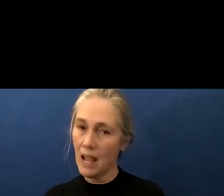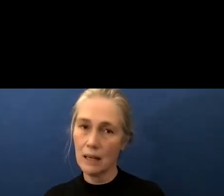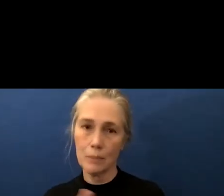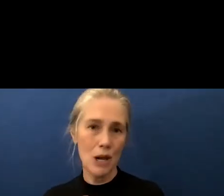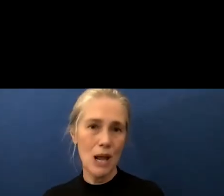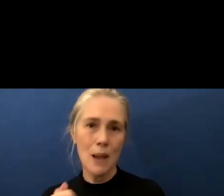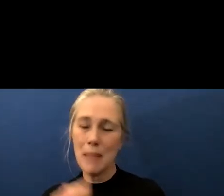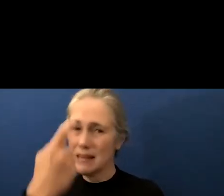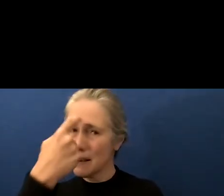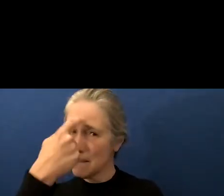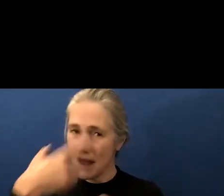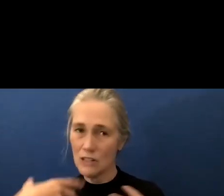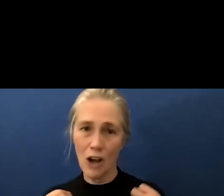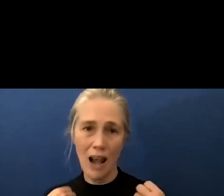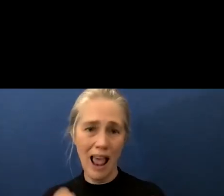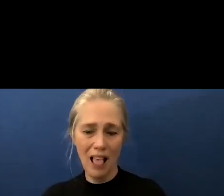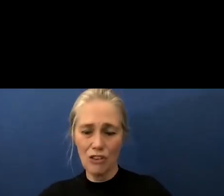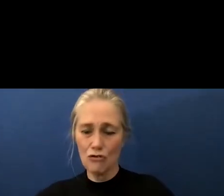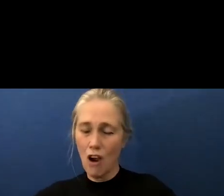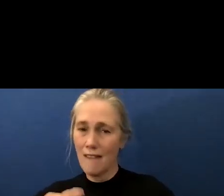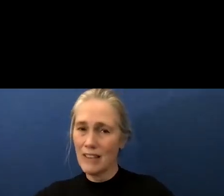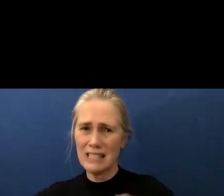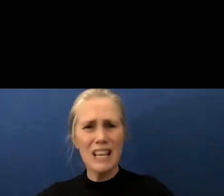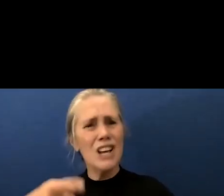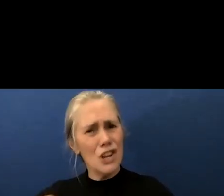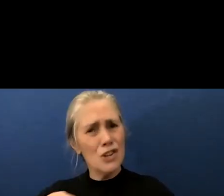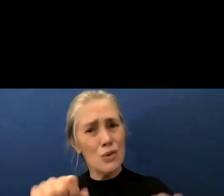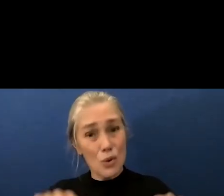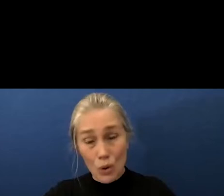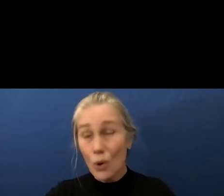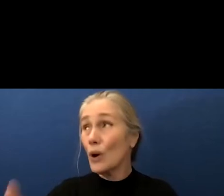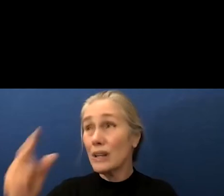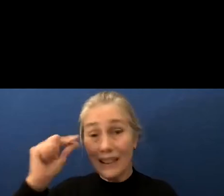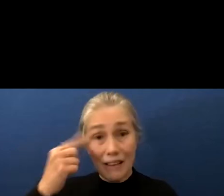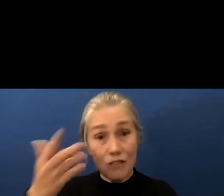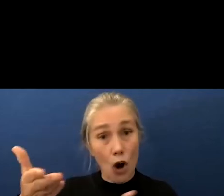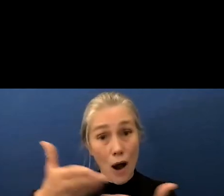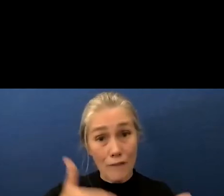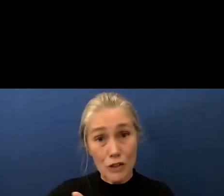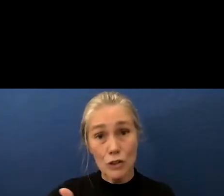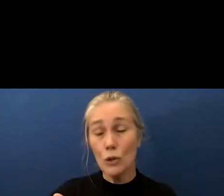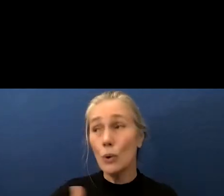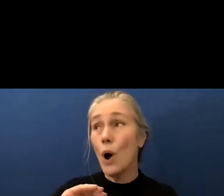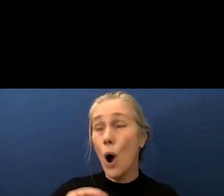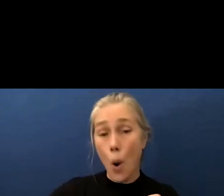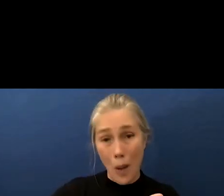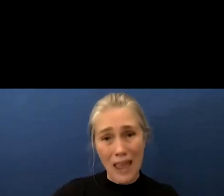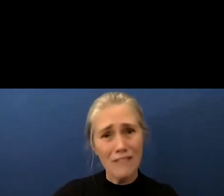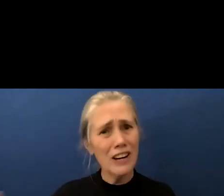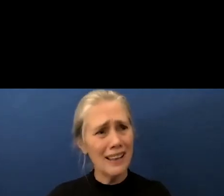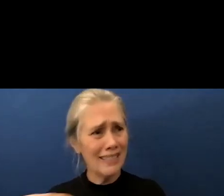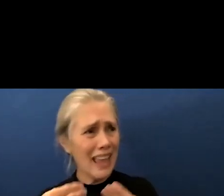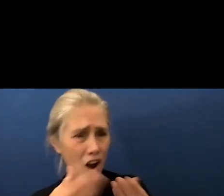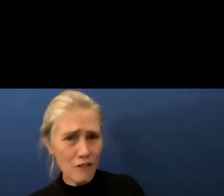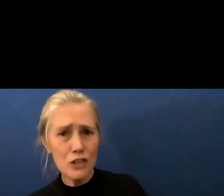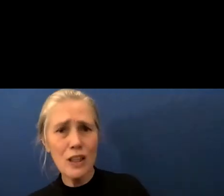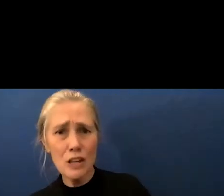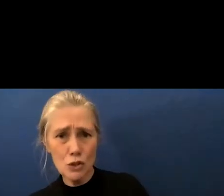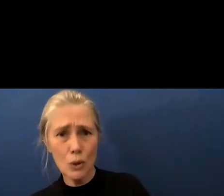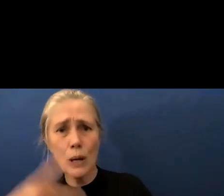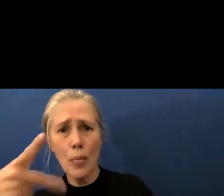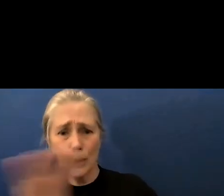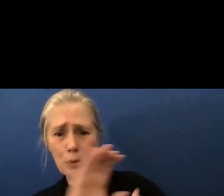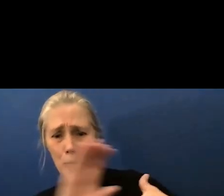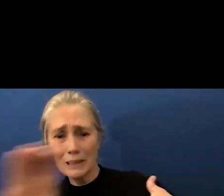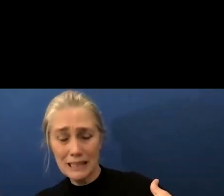crisis by choosing not to apply for a waiver when the governor offered them during the purple tier last summer while other schools in the area gave students